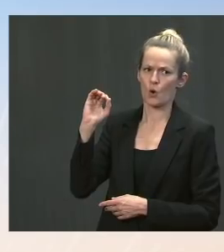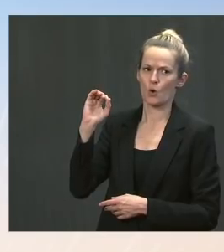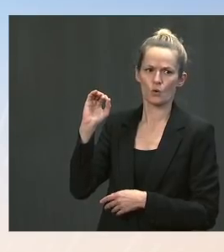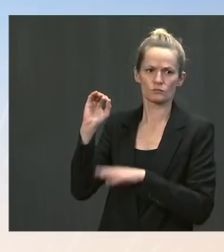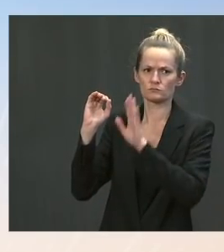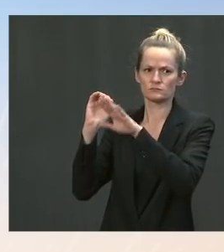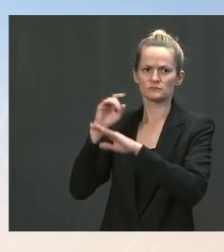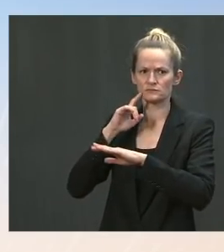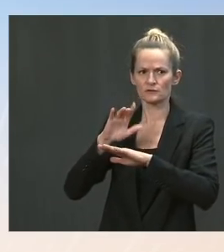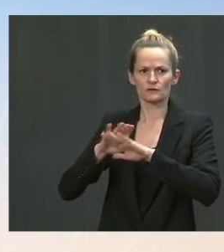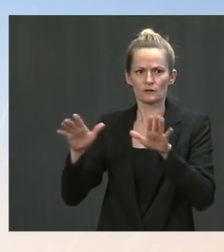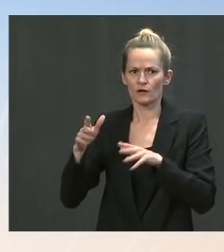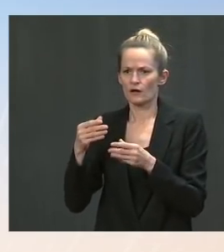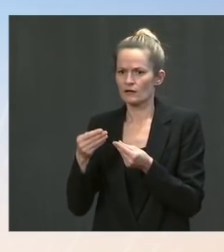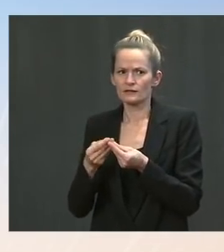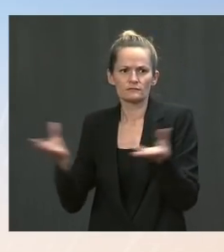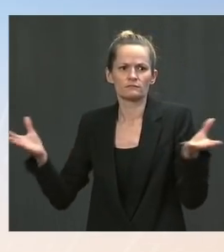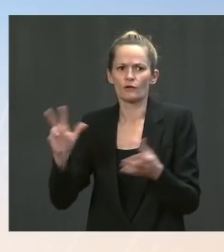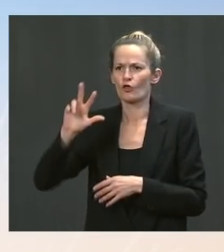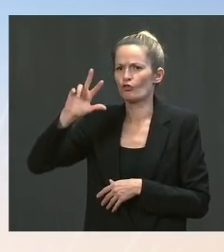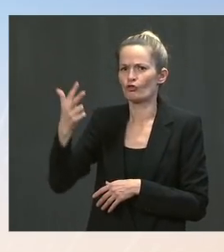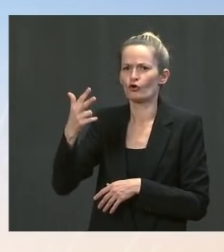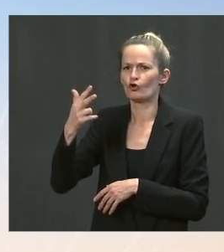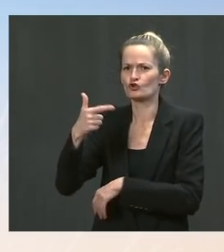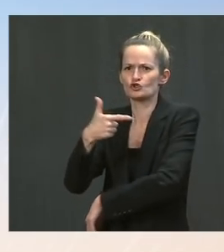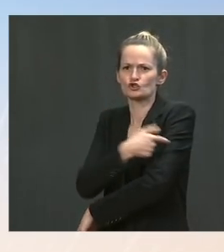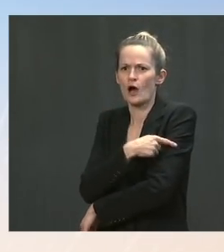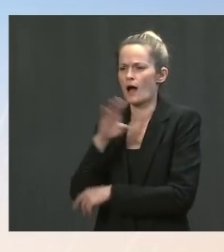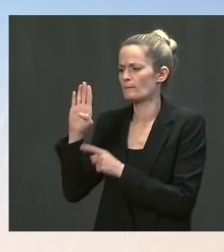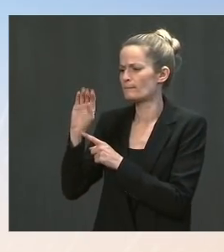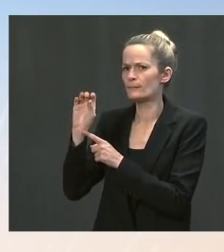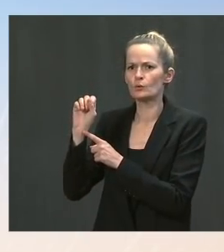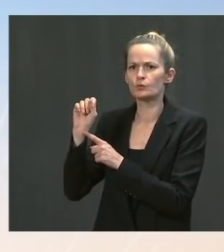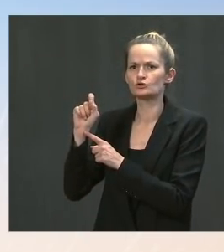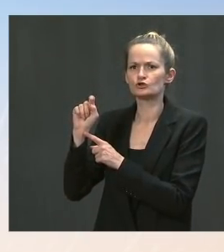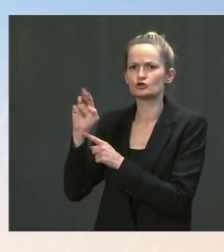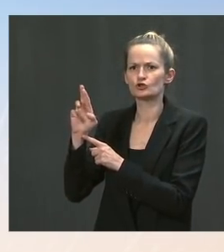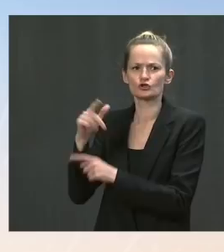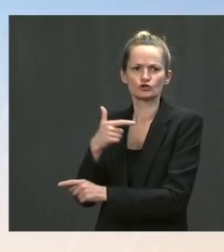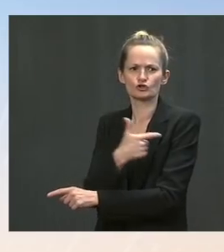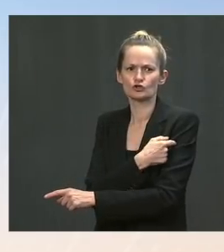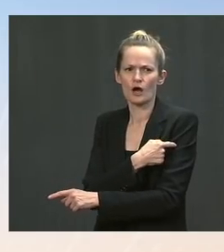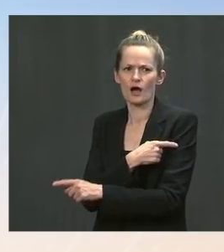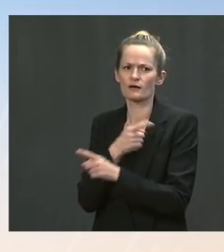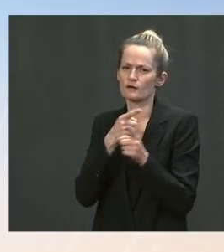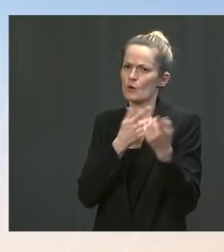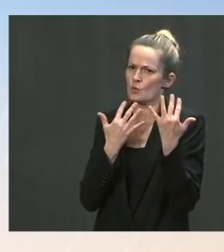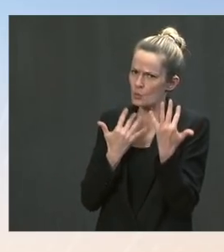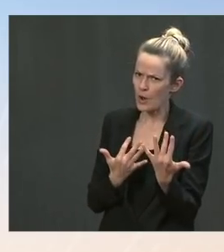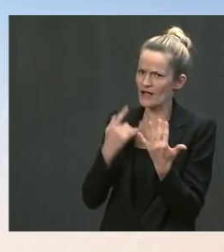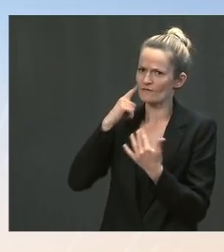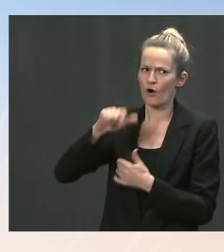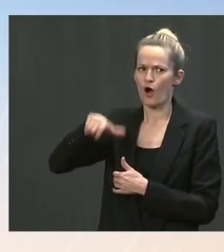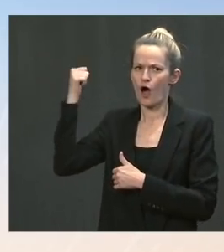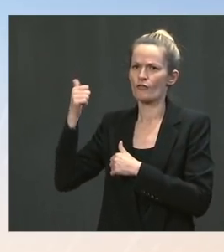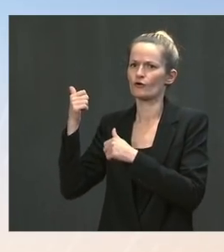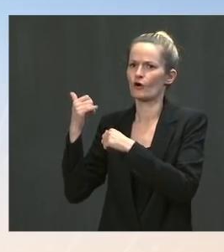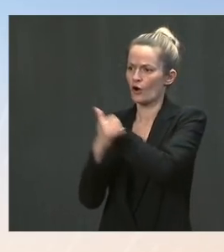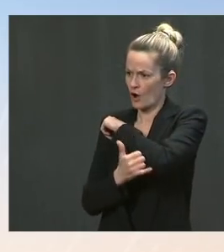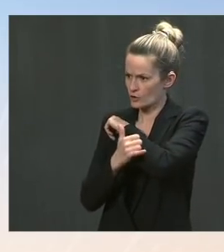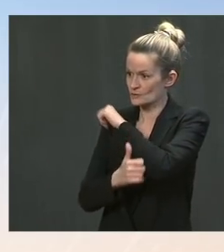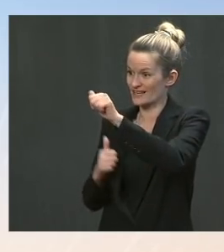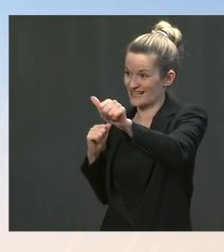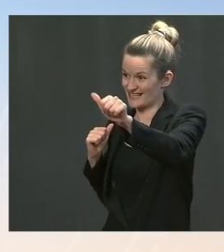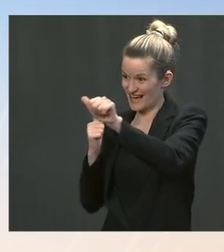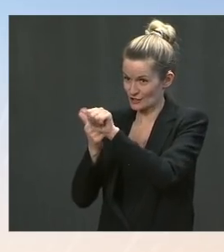more vaccinations. And you said that the U.S. can do both. We can provide booster shots as well as help the world vaccinate its